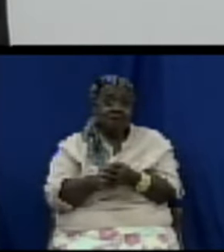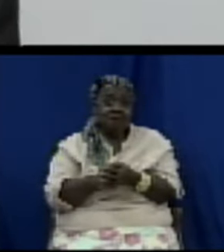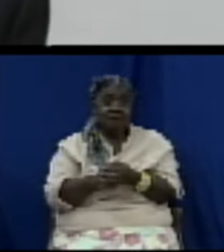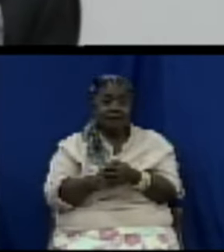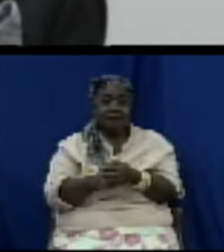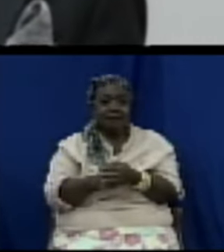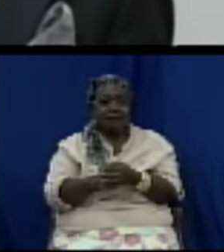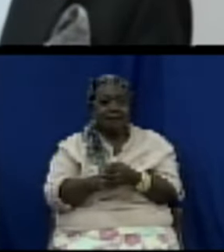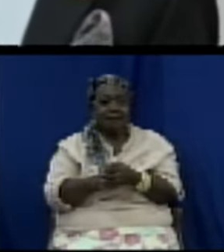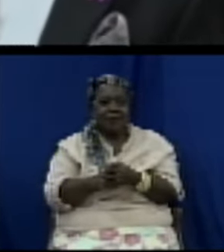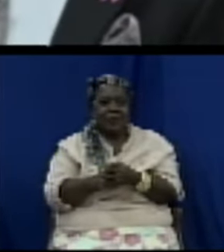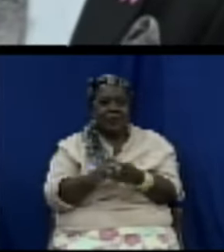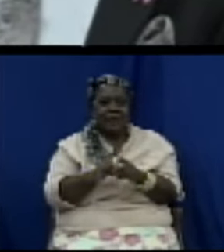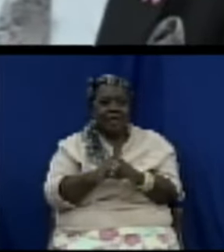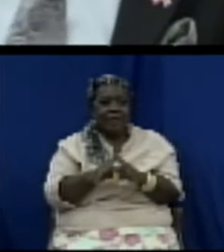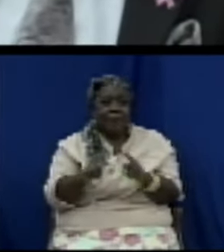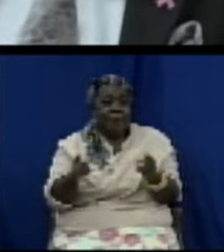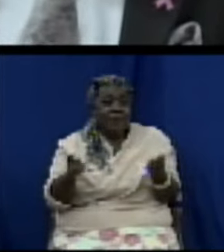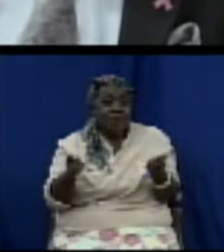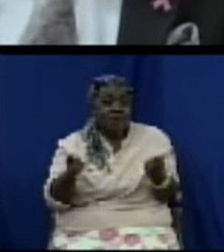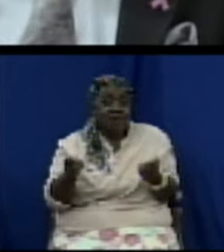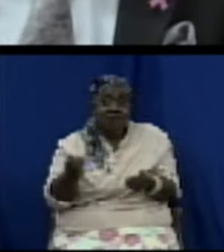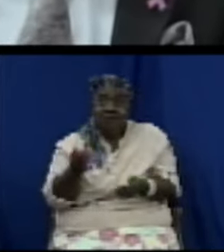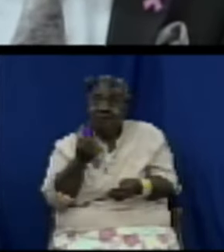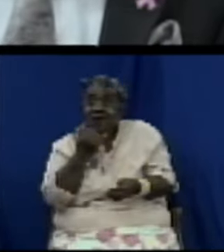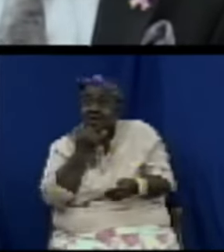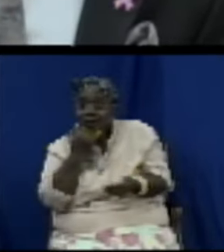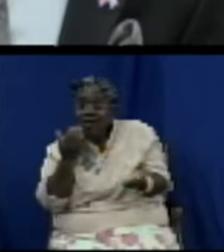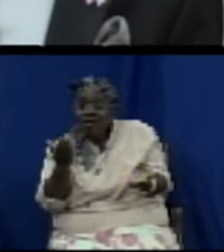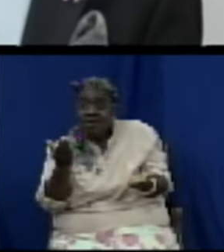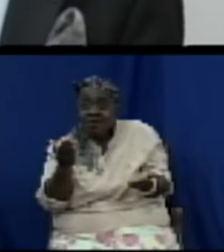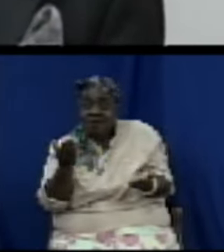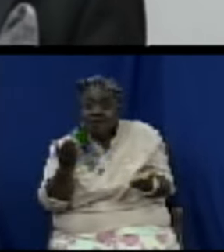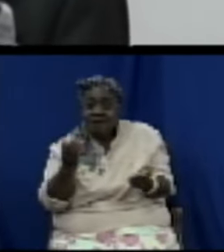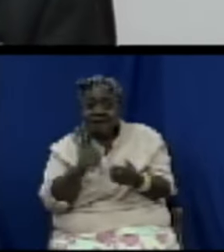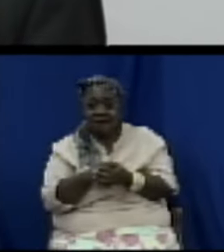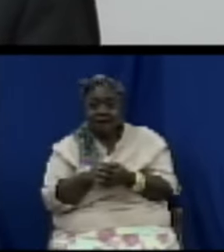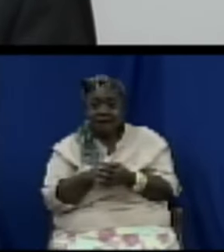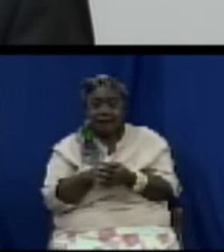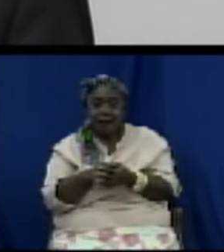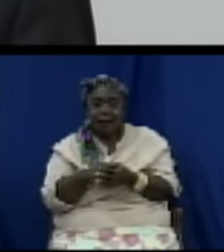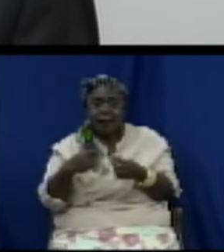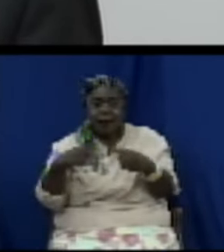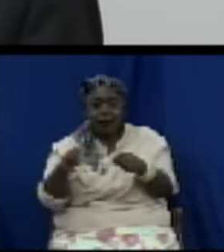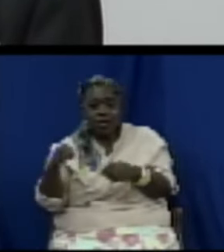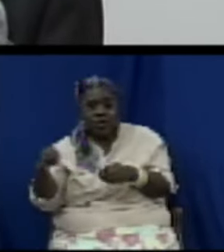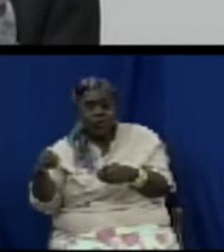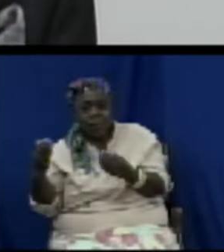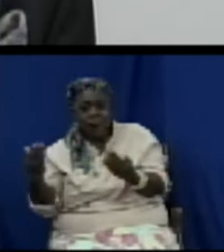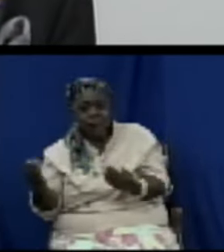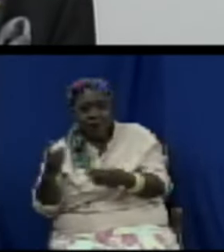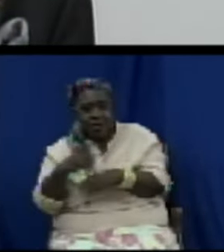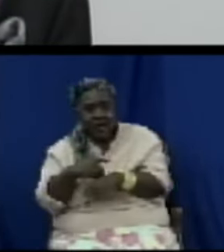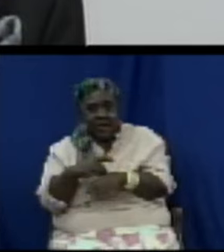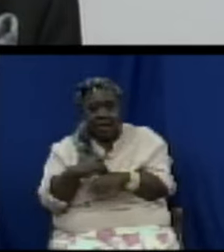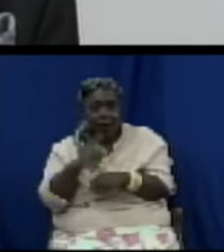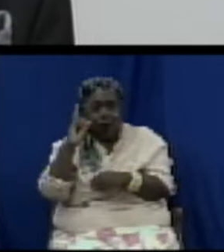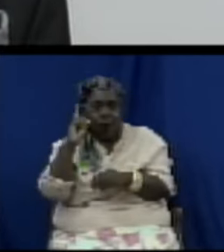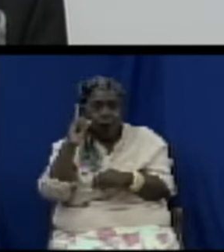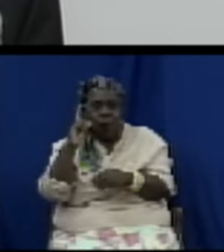is that language parliamentary madam speaker I am sure it is understood by the ordinary man